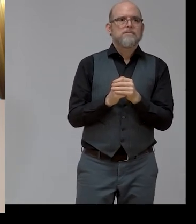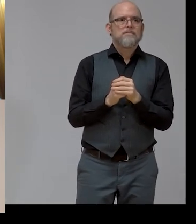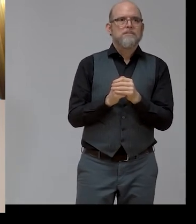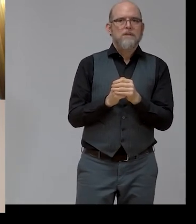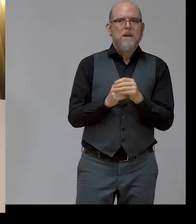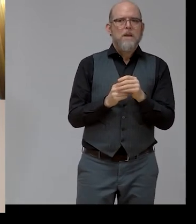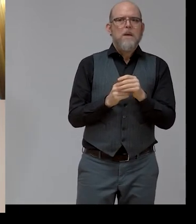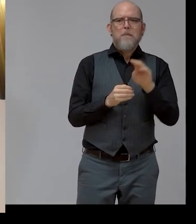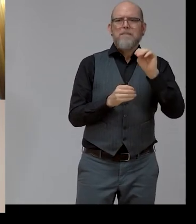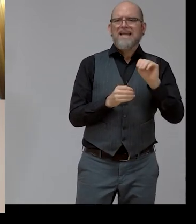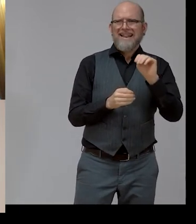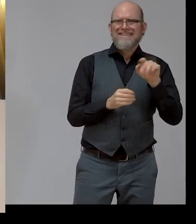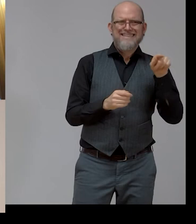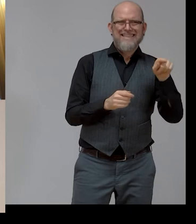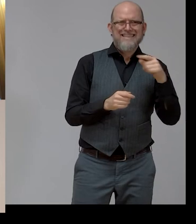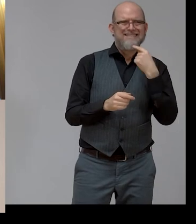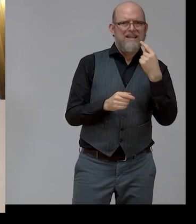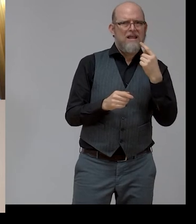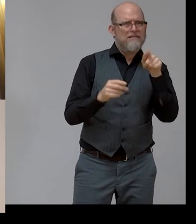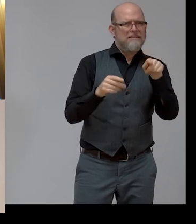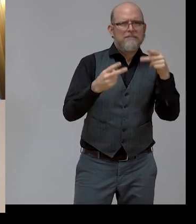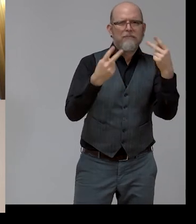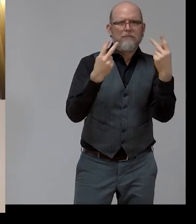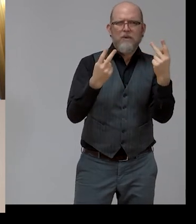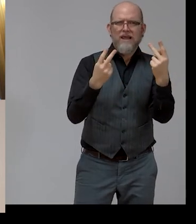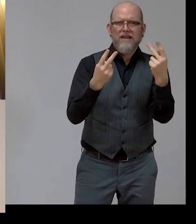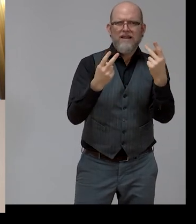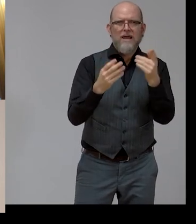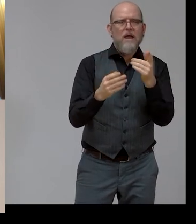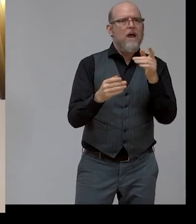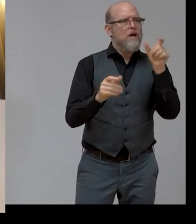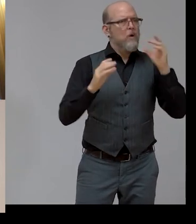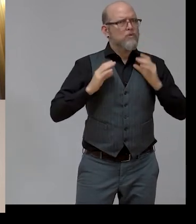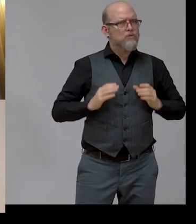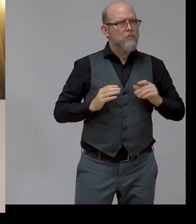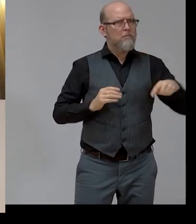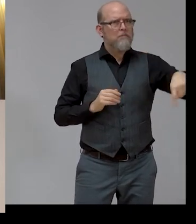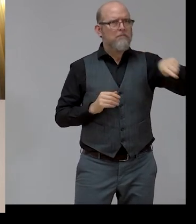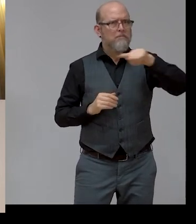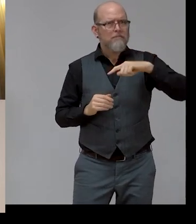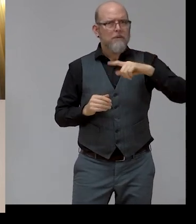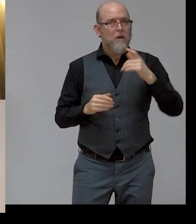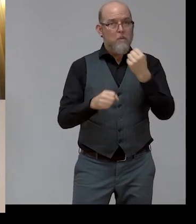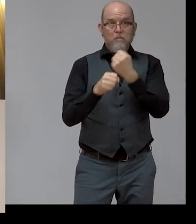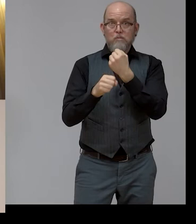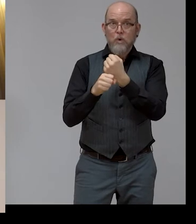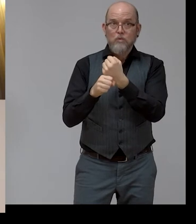consumption and production. And Emma quite rightly pointed to the